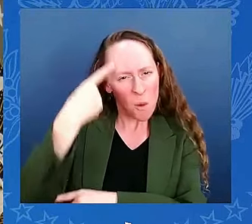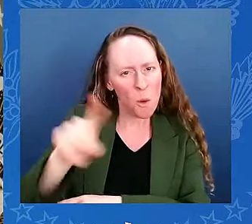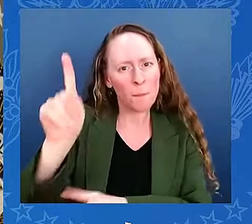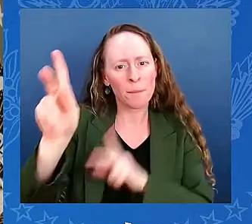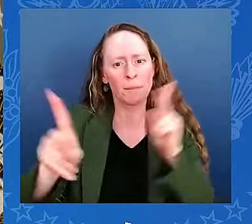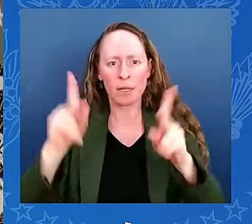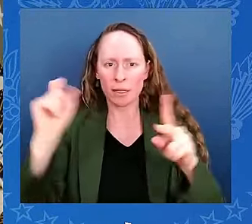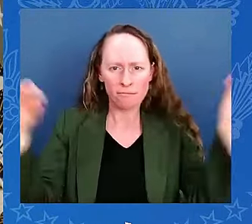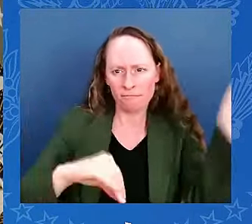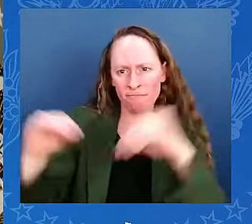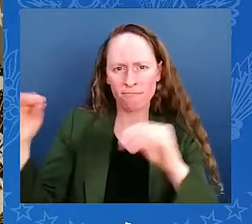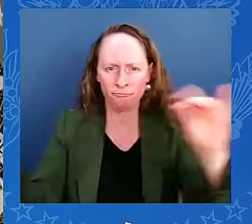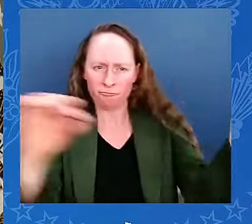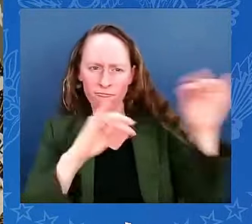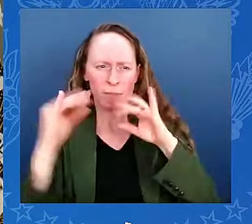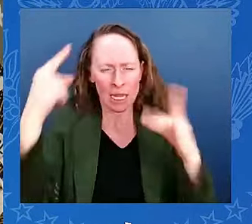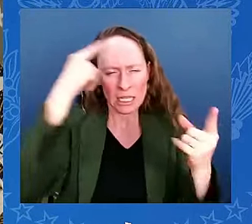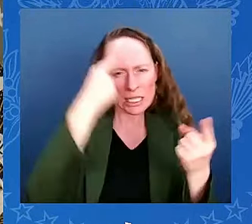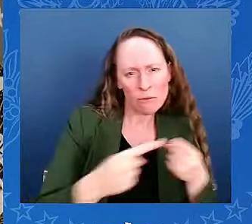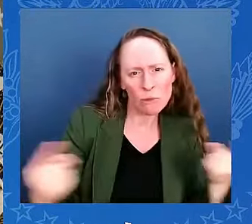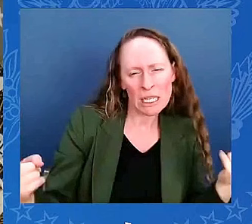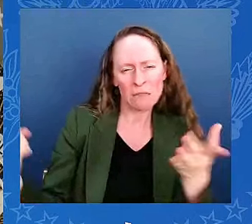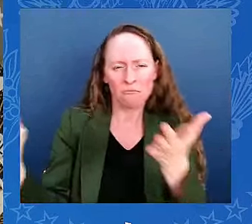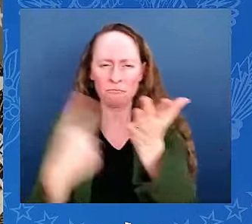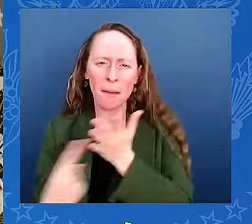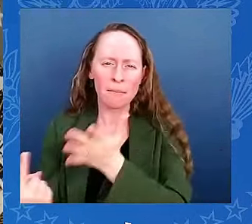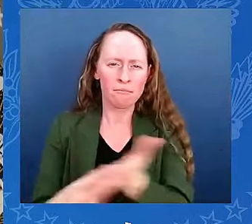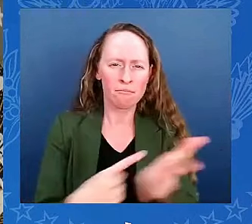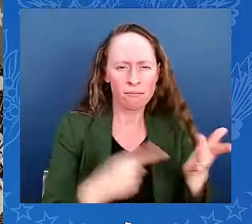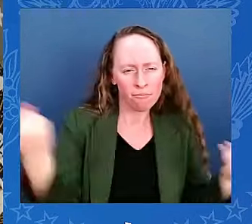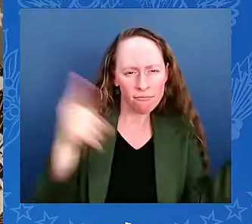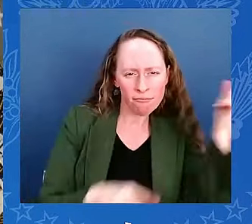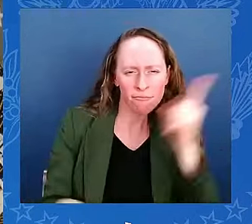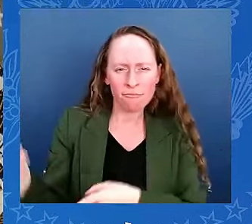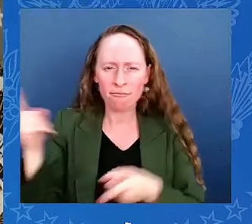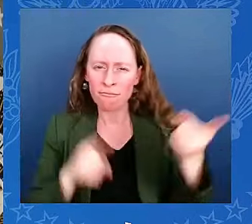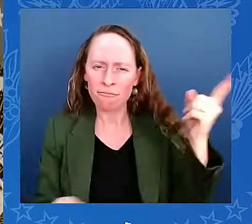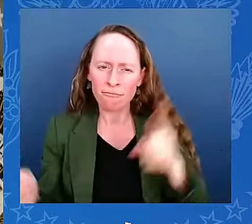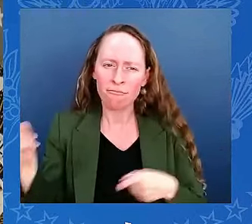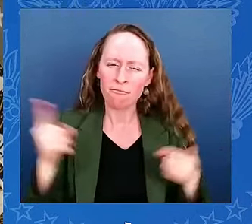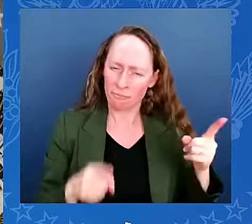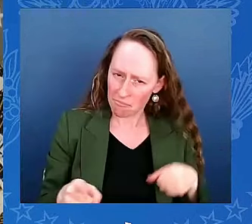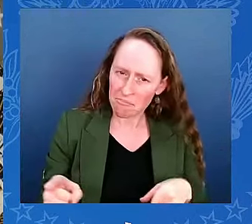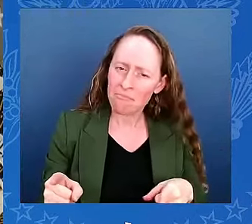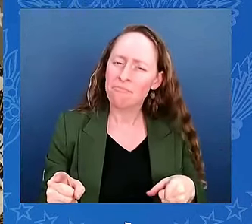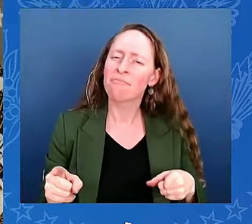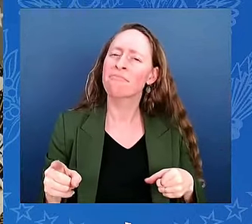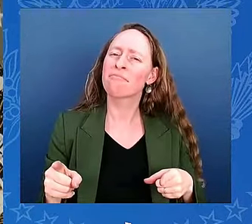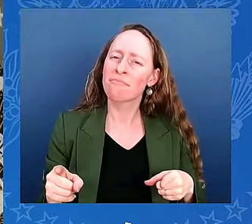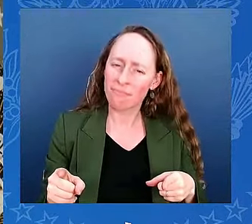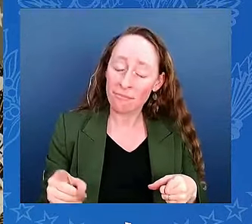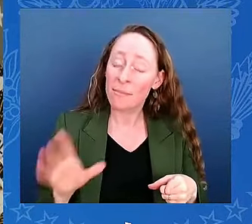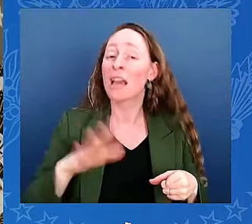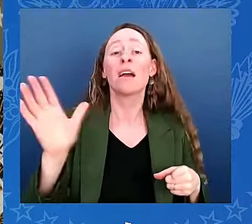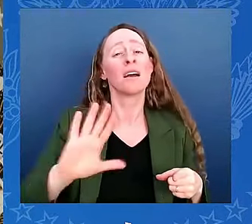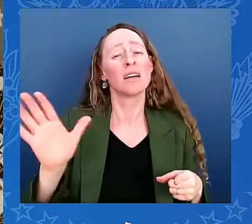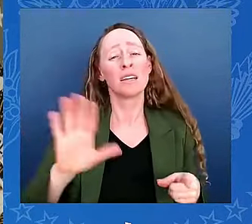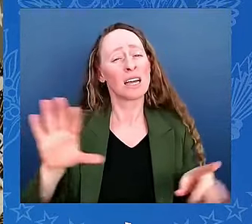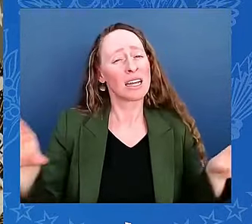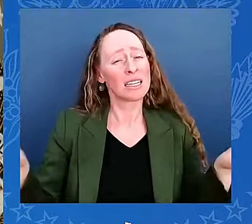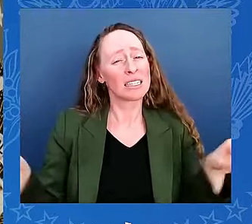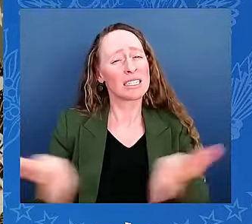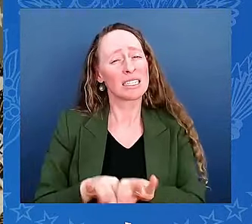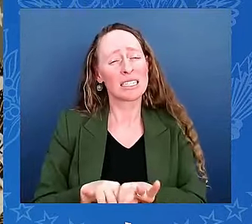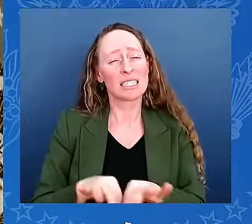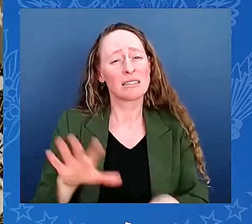we forge a path forward through compromise and consensus. But the key is, we never lose sight of how we got